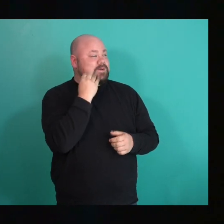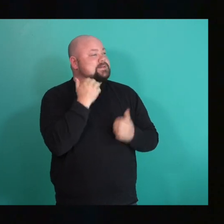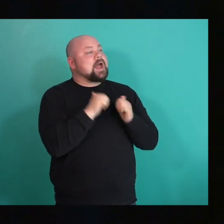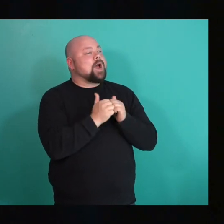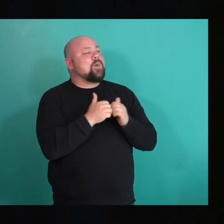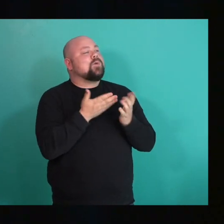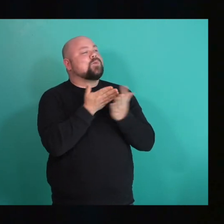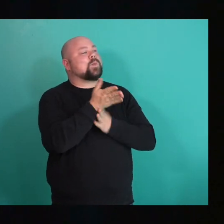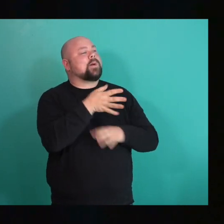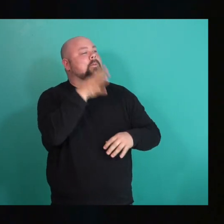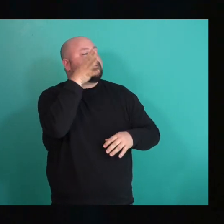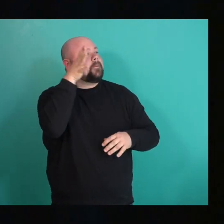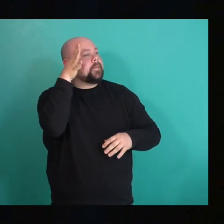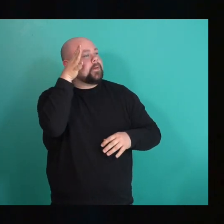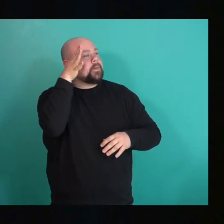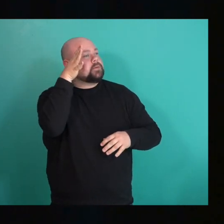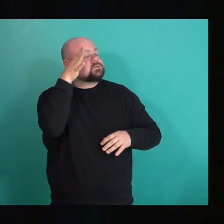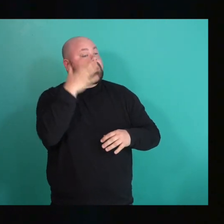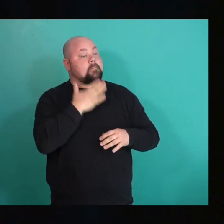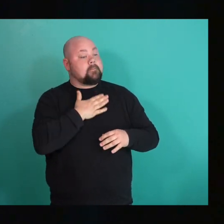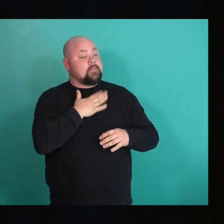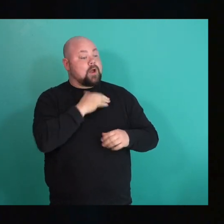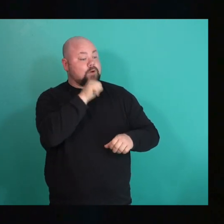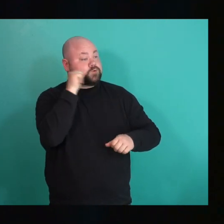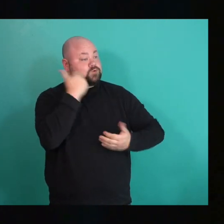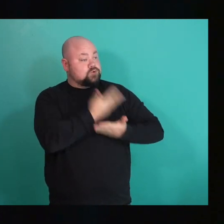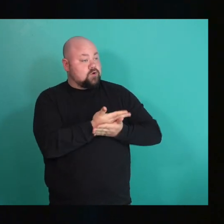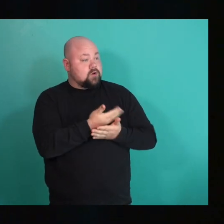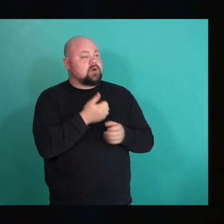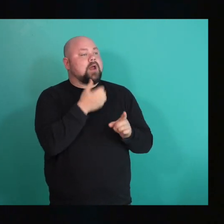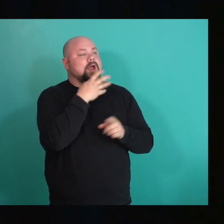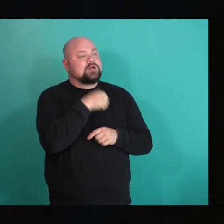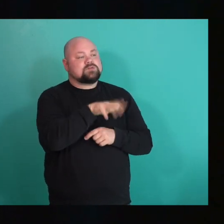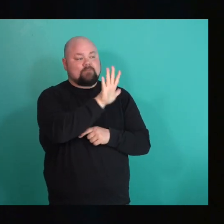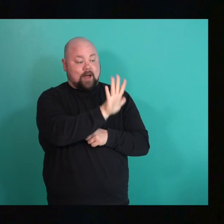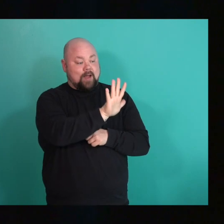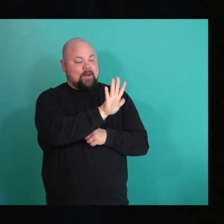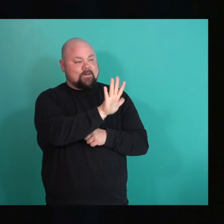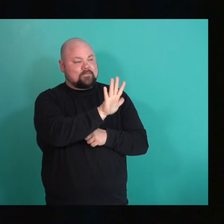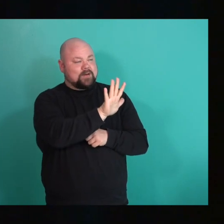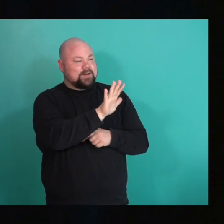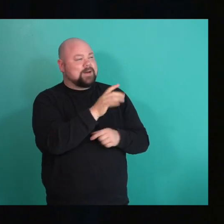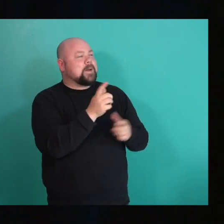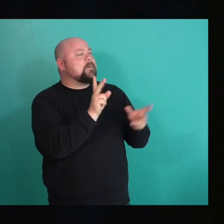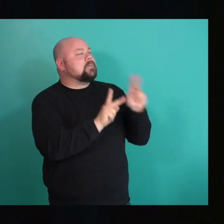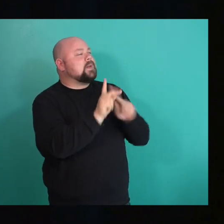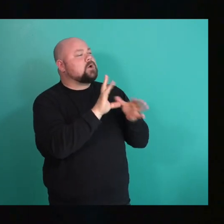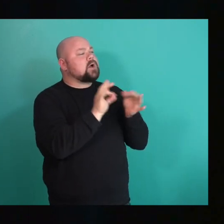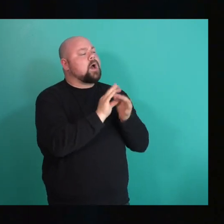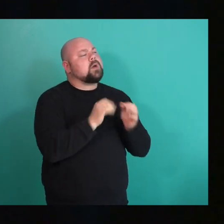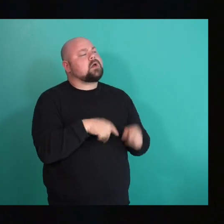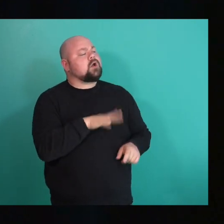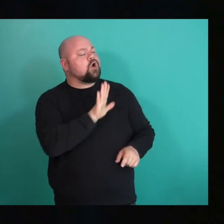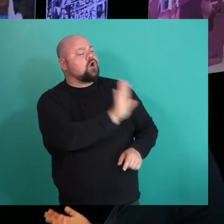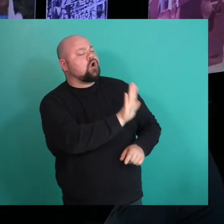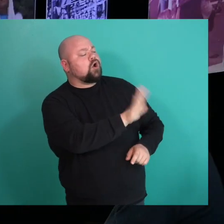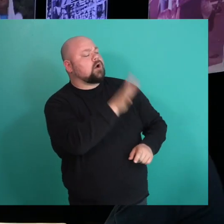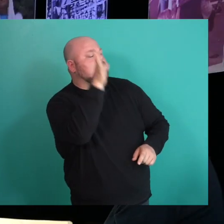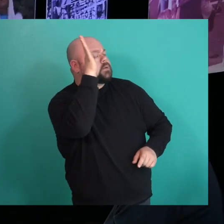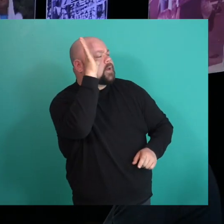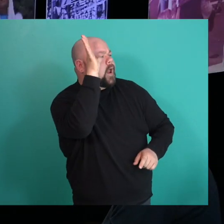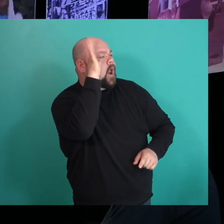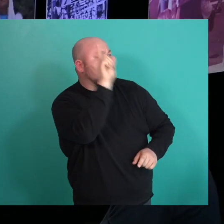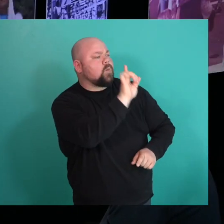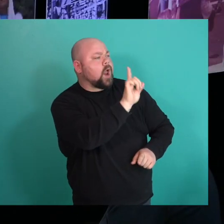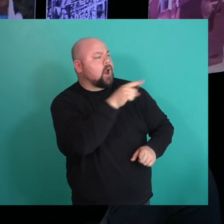uh, our daughter is five and, you know, there's, oh, well, where's Clara's dad? And it's like, you have to explain every single time